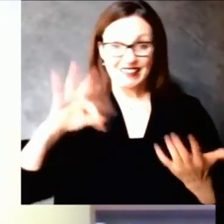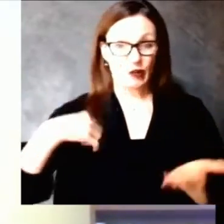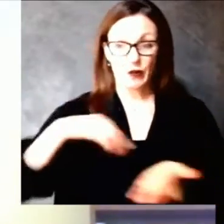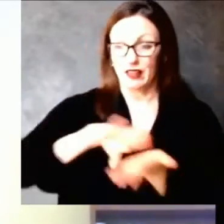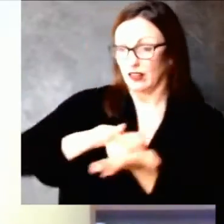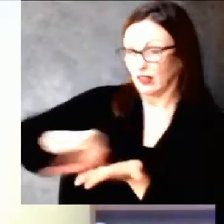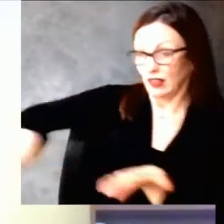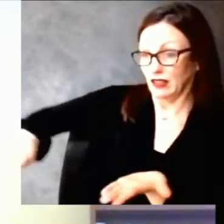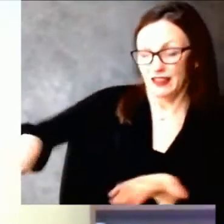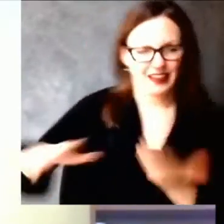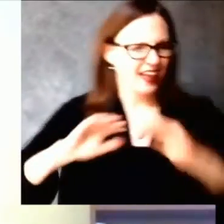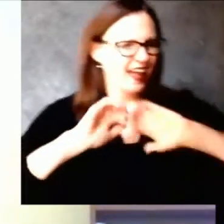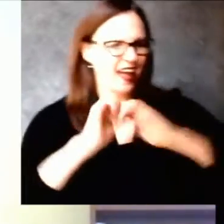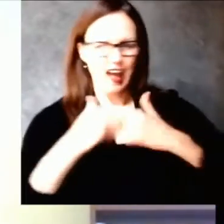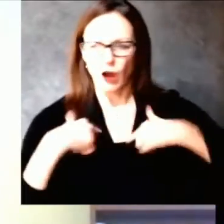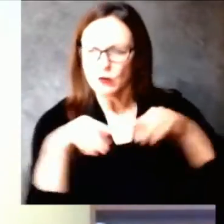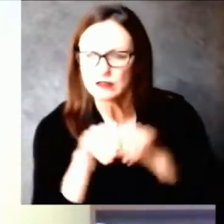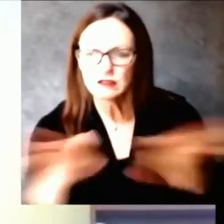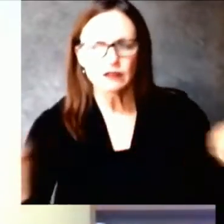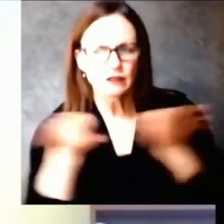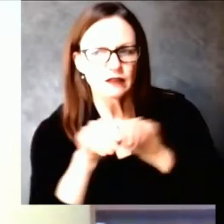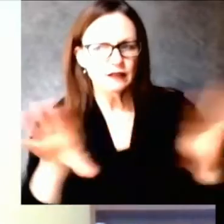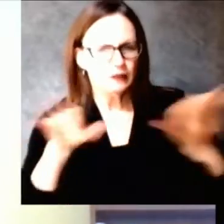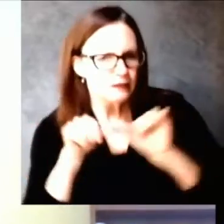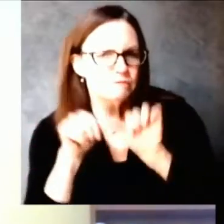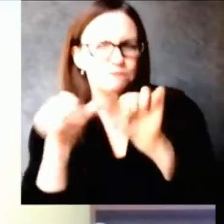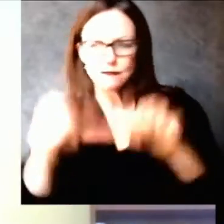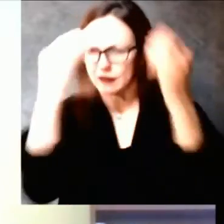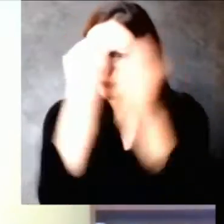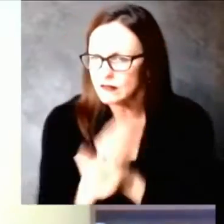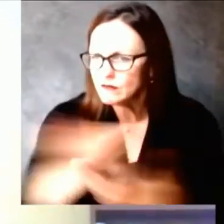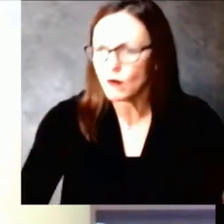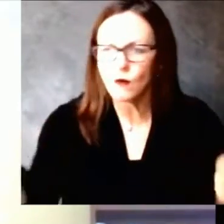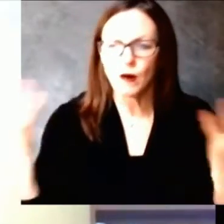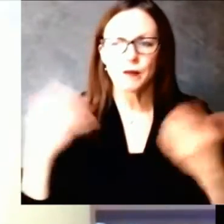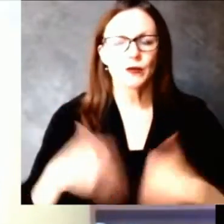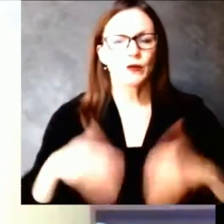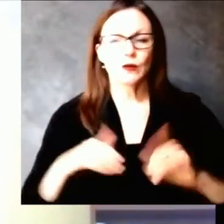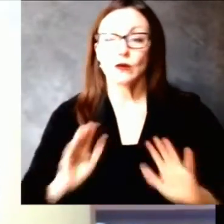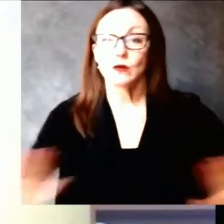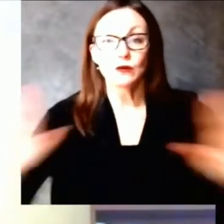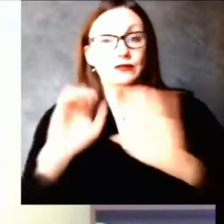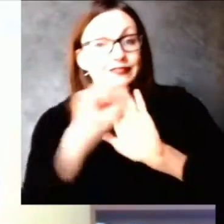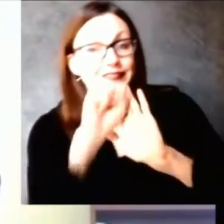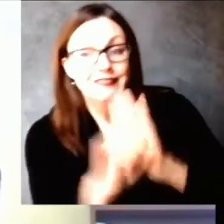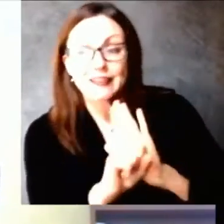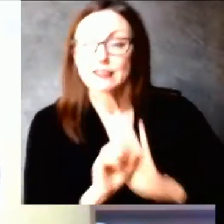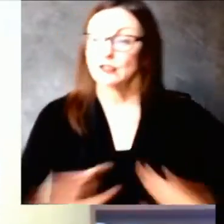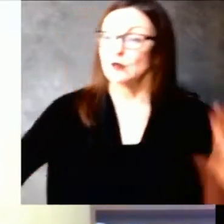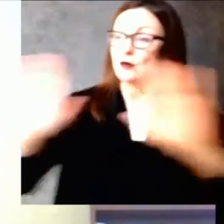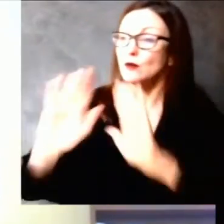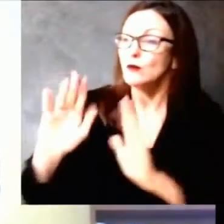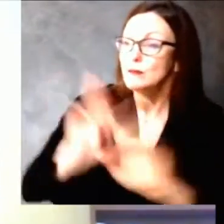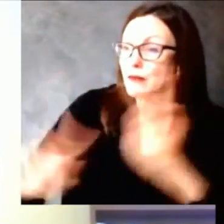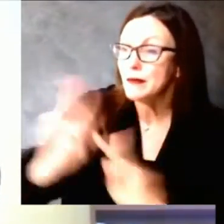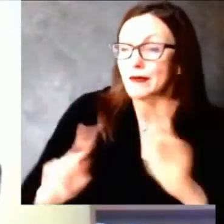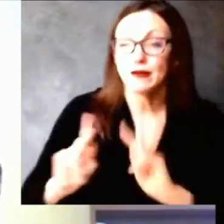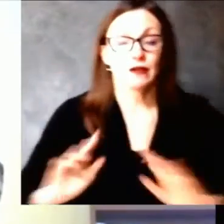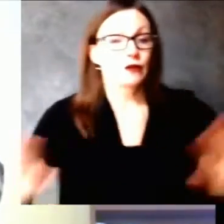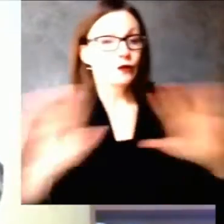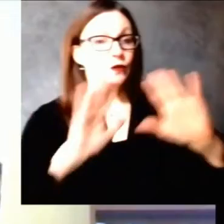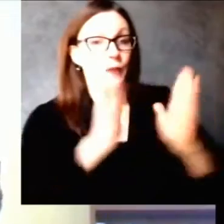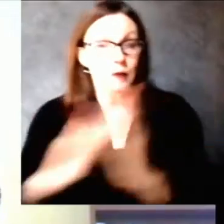entire state is safer because of your commitment. As of today, we have administered